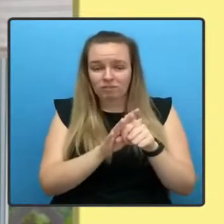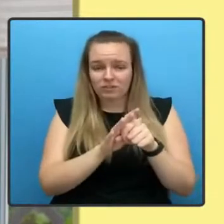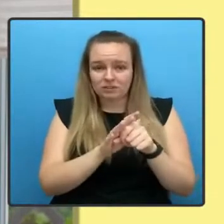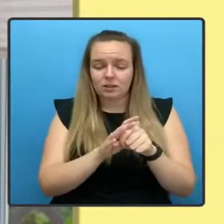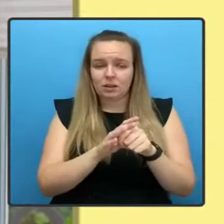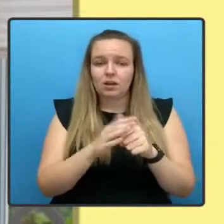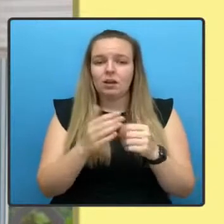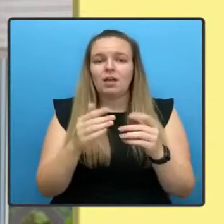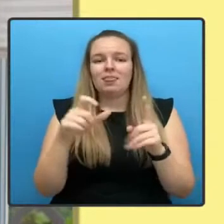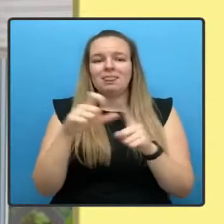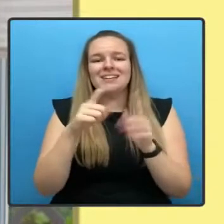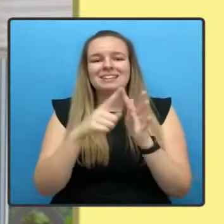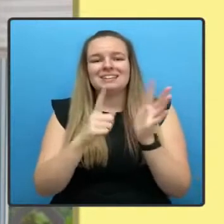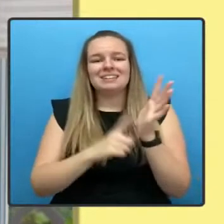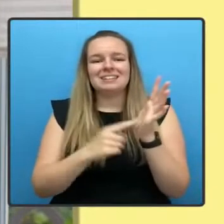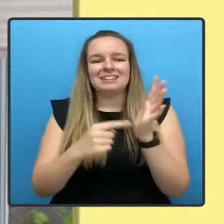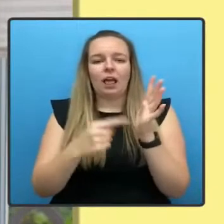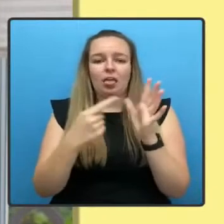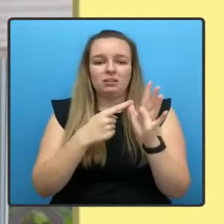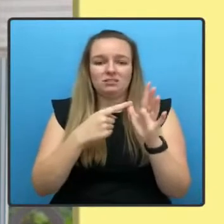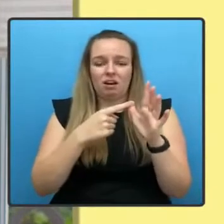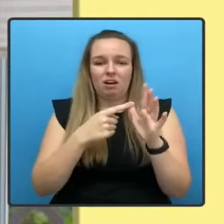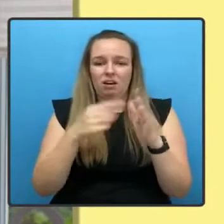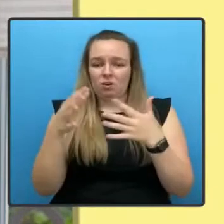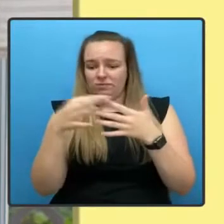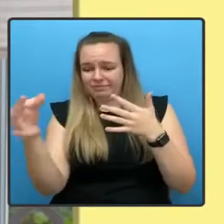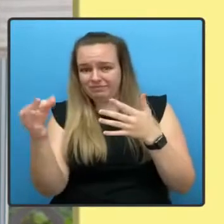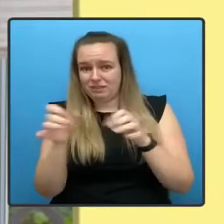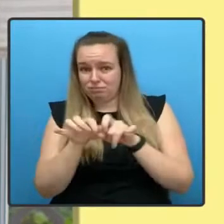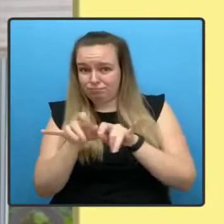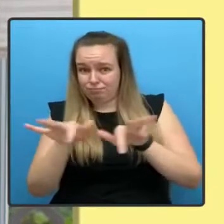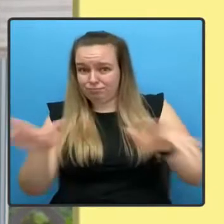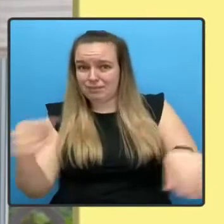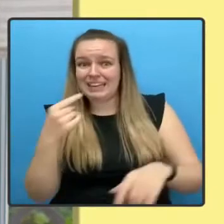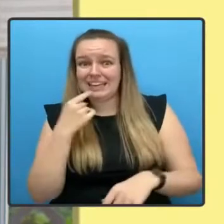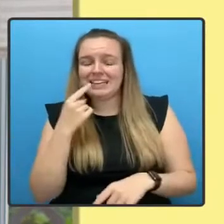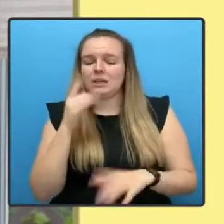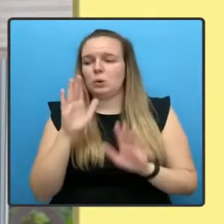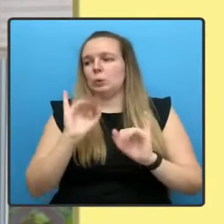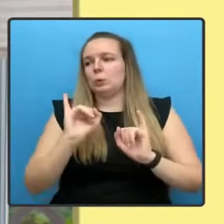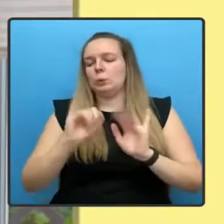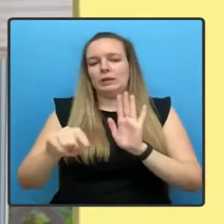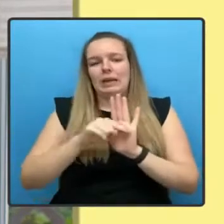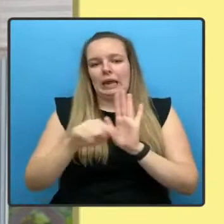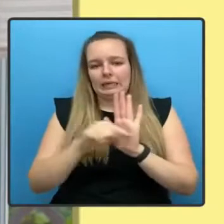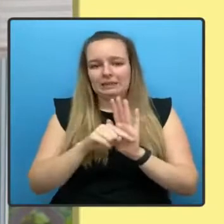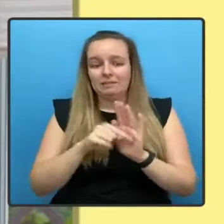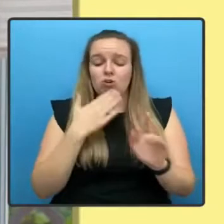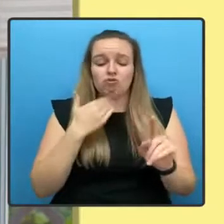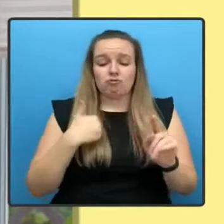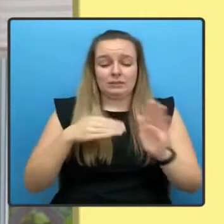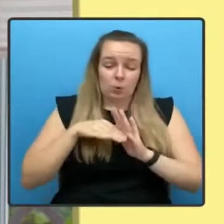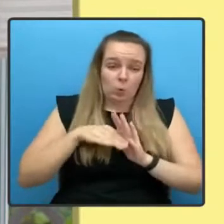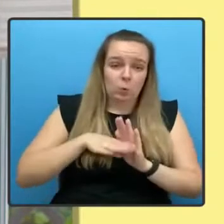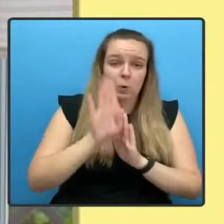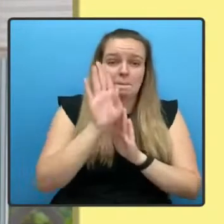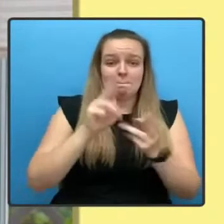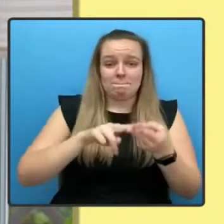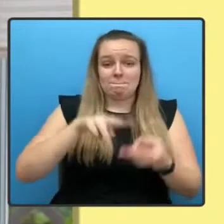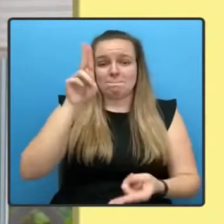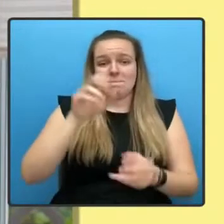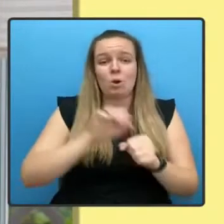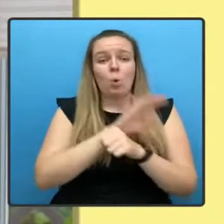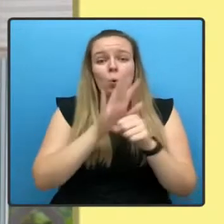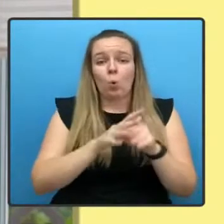has been a hugely negative one. The recent sharp rise in cases in Scotland, though we hope it is now slowing down,